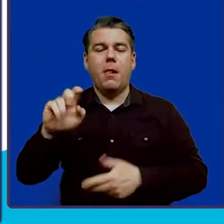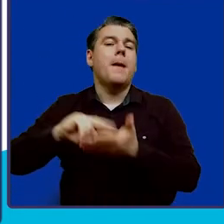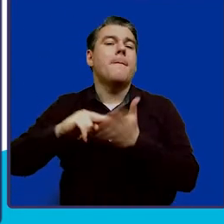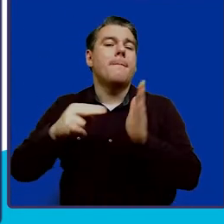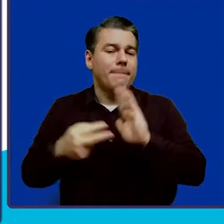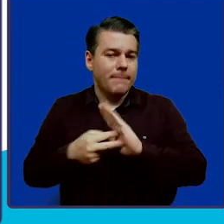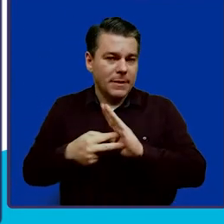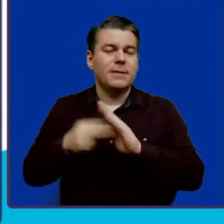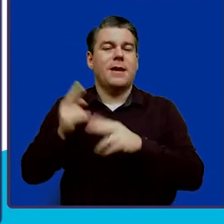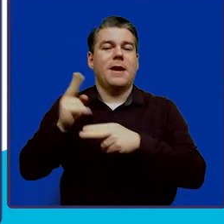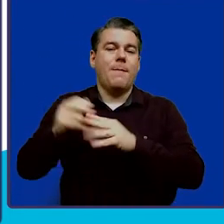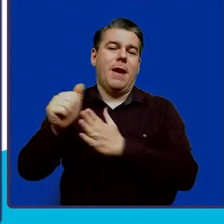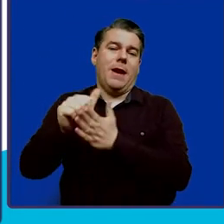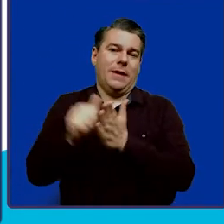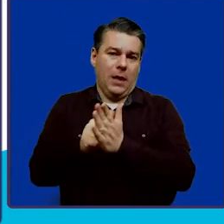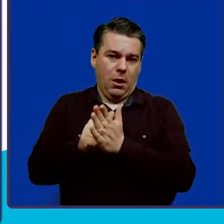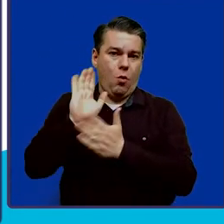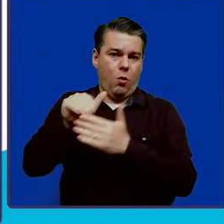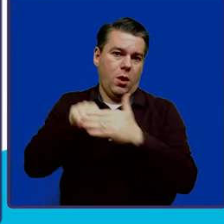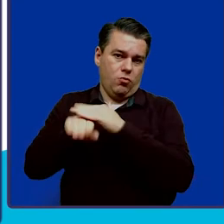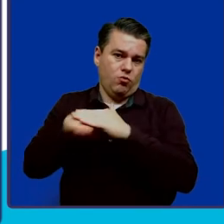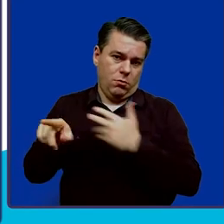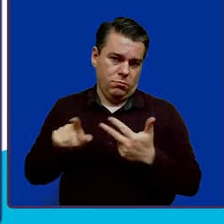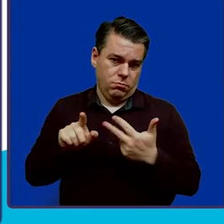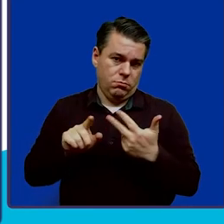West Virginia individual will enroll.